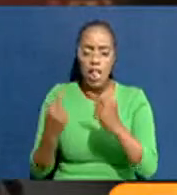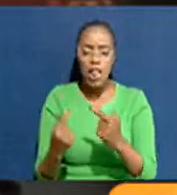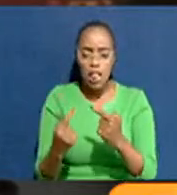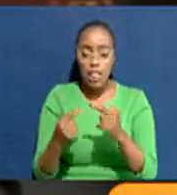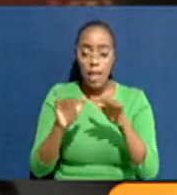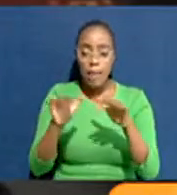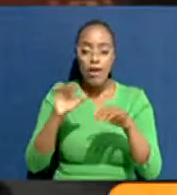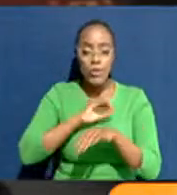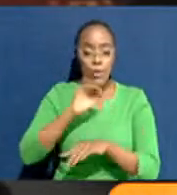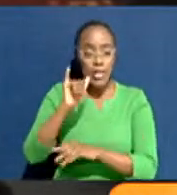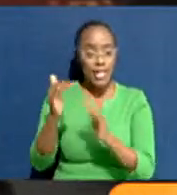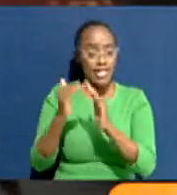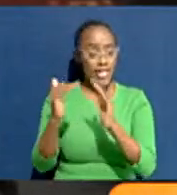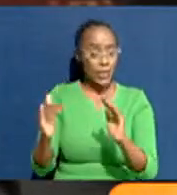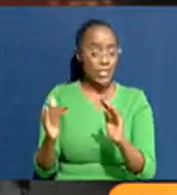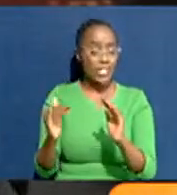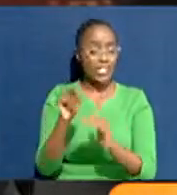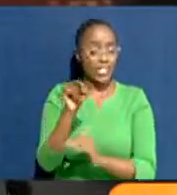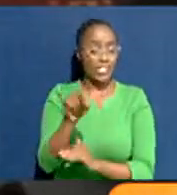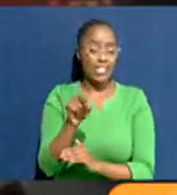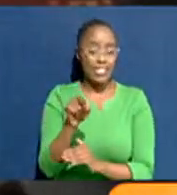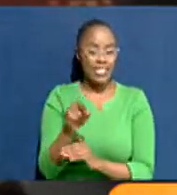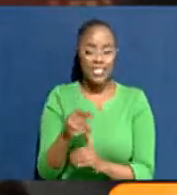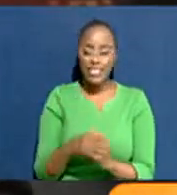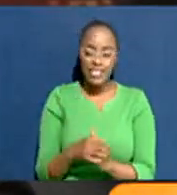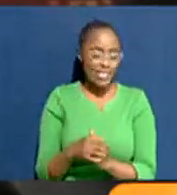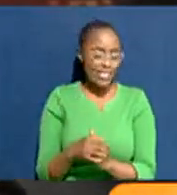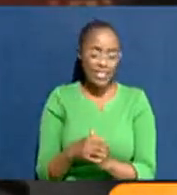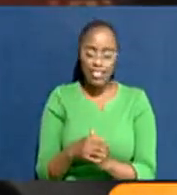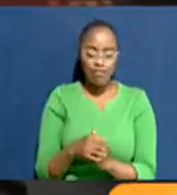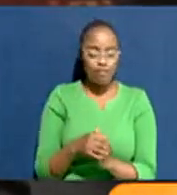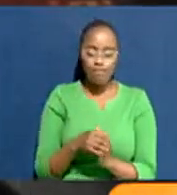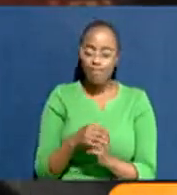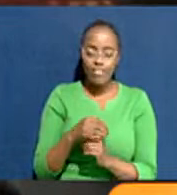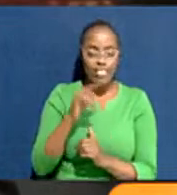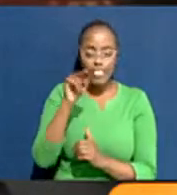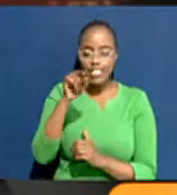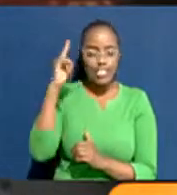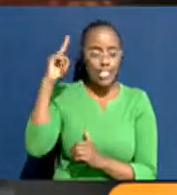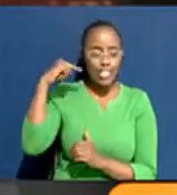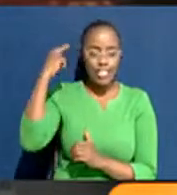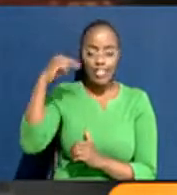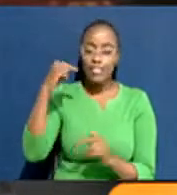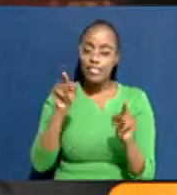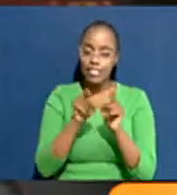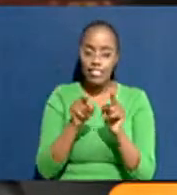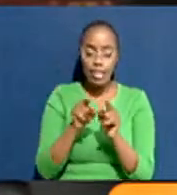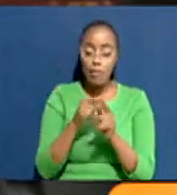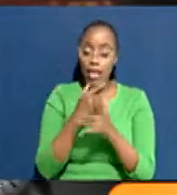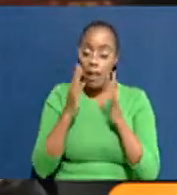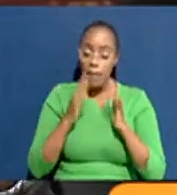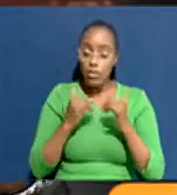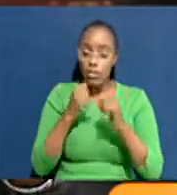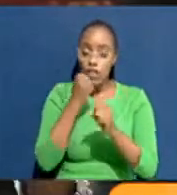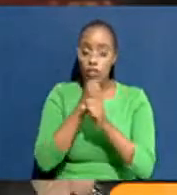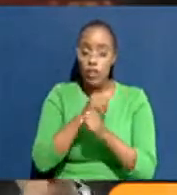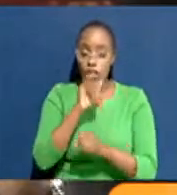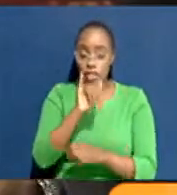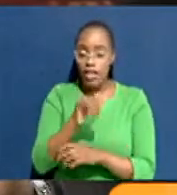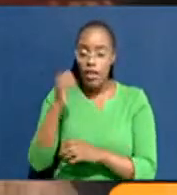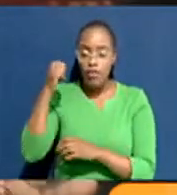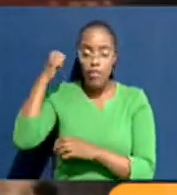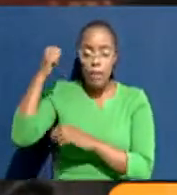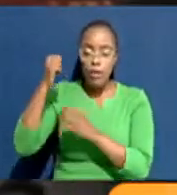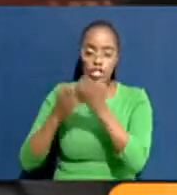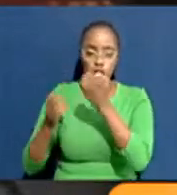to own the house. That is insanity. Nobody has tried to do that. But in fact, whether you look at neoliberal political economies